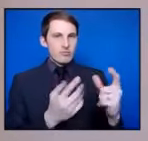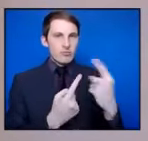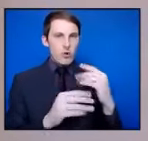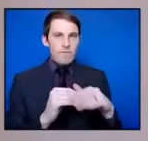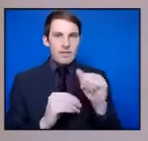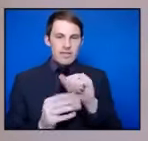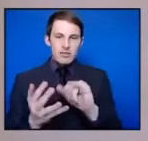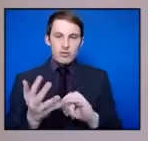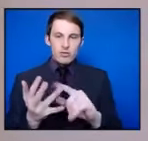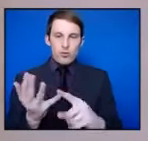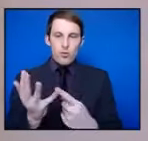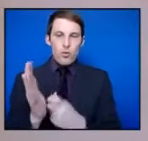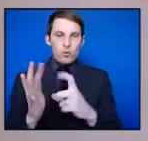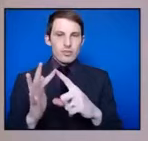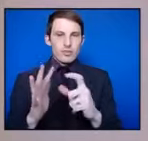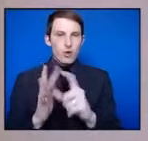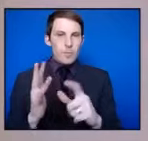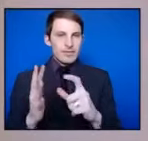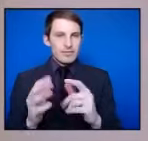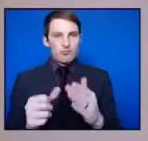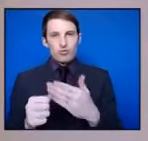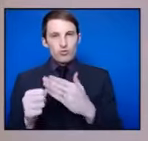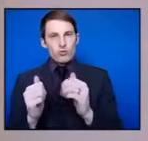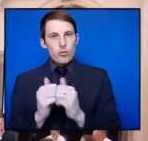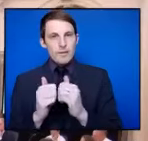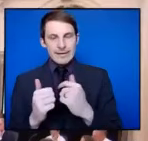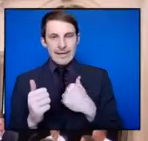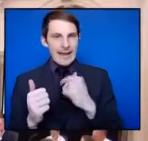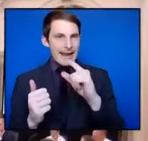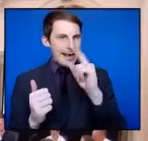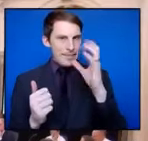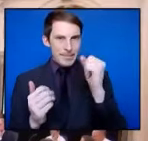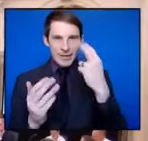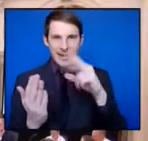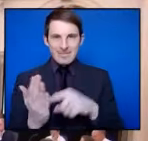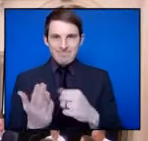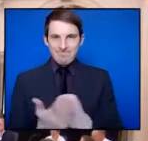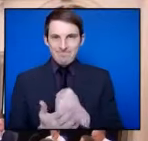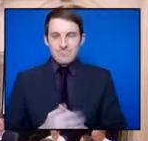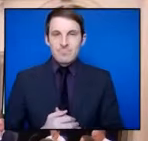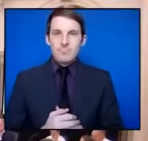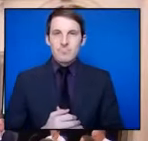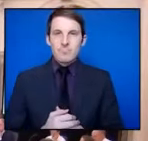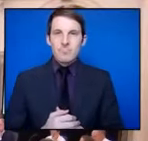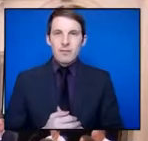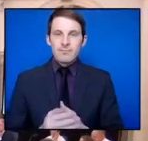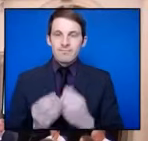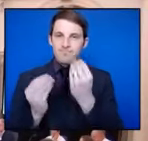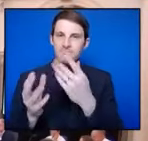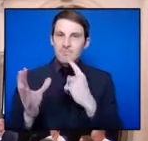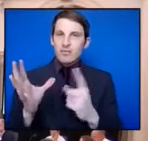document, because its name I cannot immediately summon to my mind. Thanks, Attorney. It's the Attorney-General's